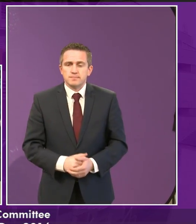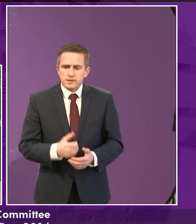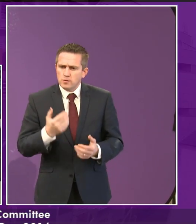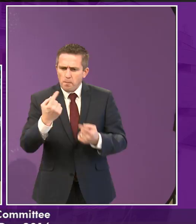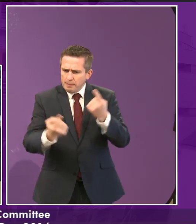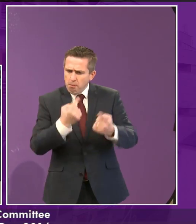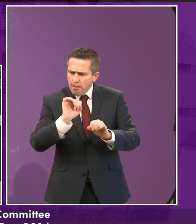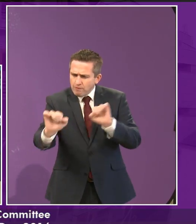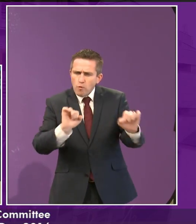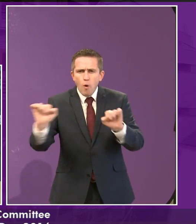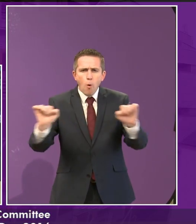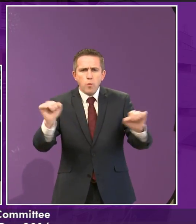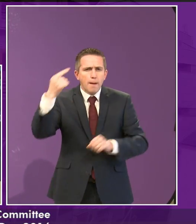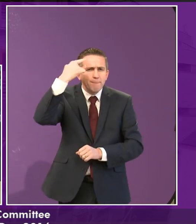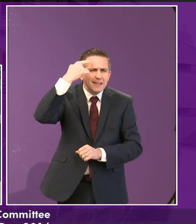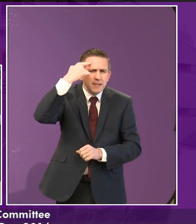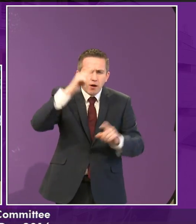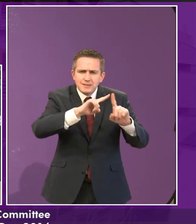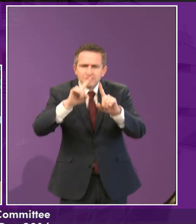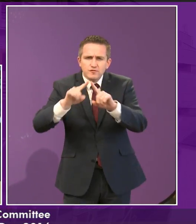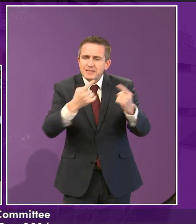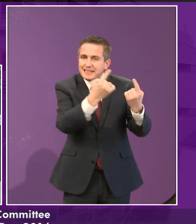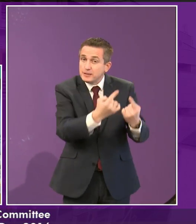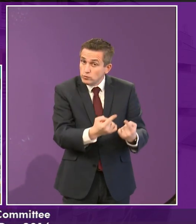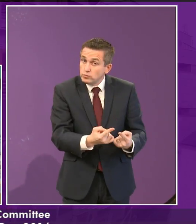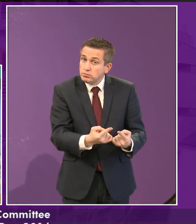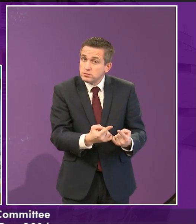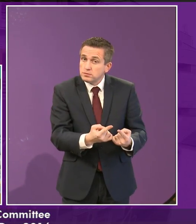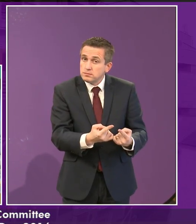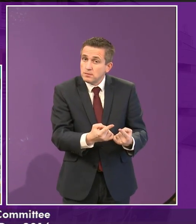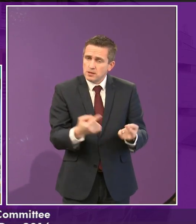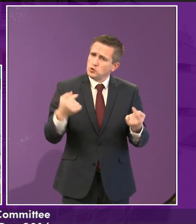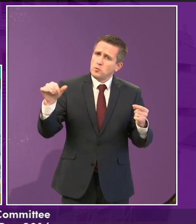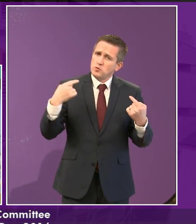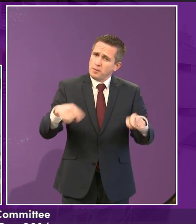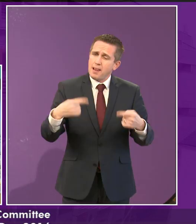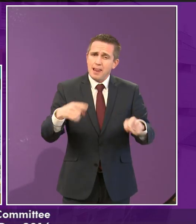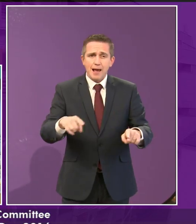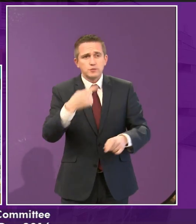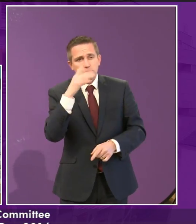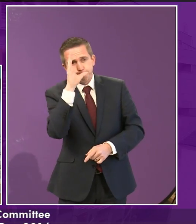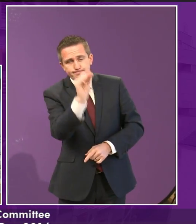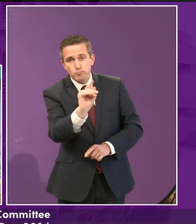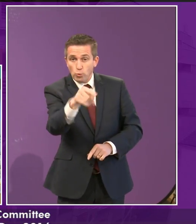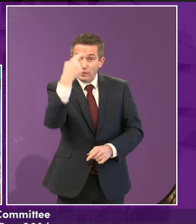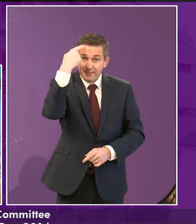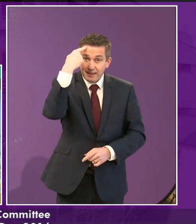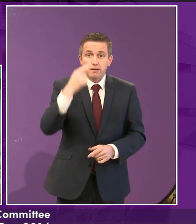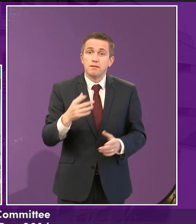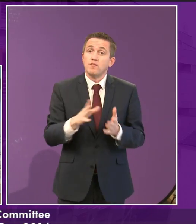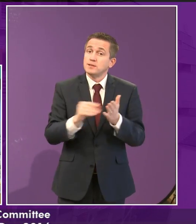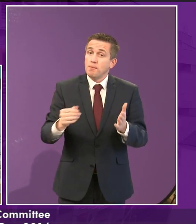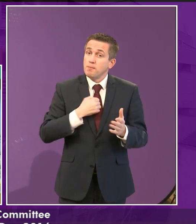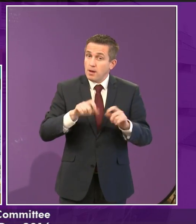opinion in anything you want. So it could be from, in your class, and you say to your teacher,